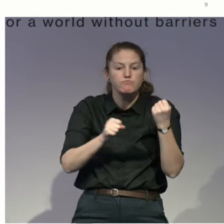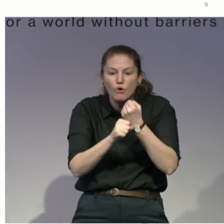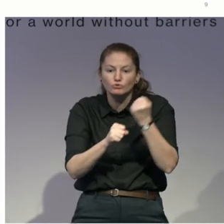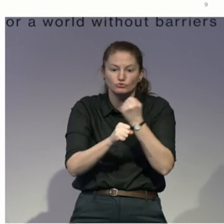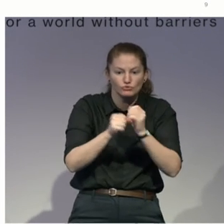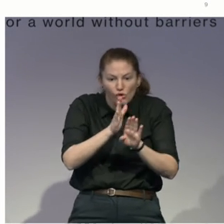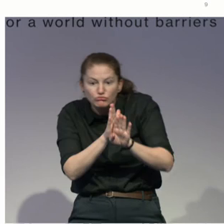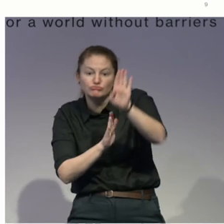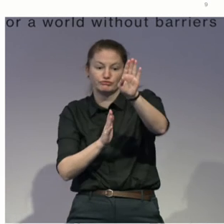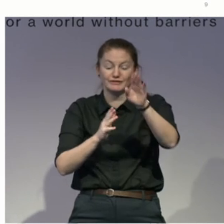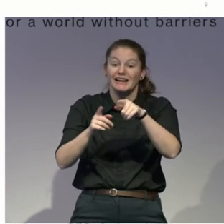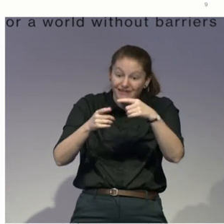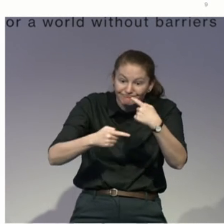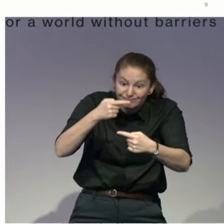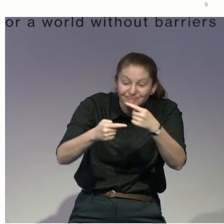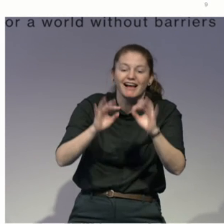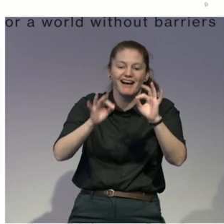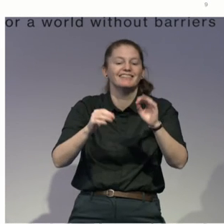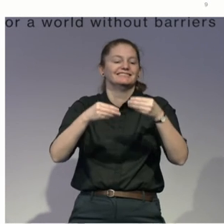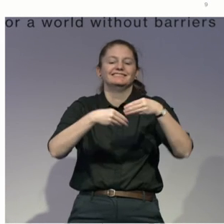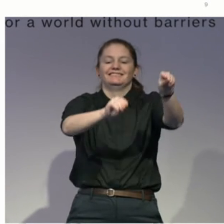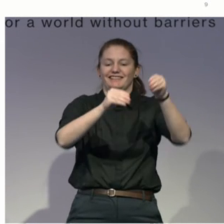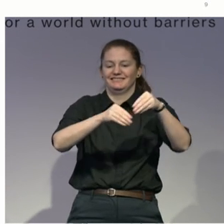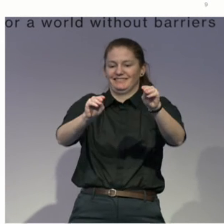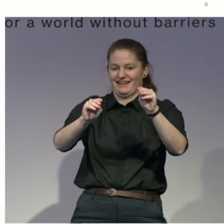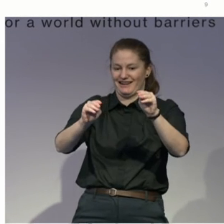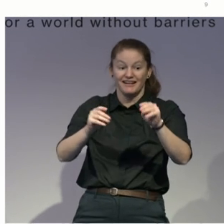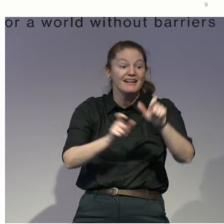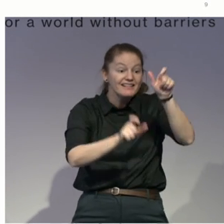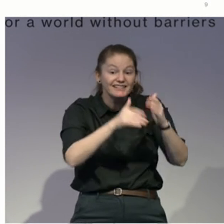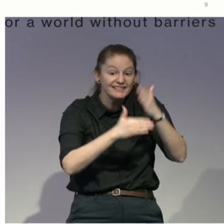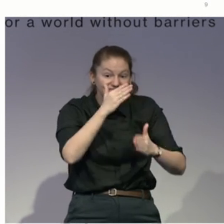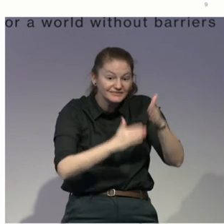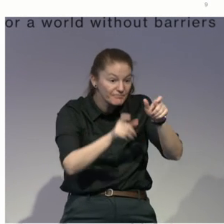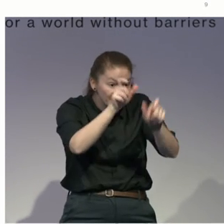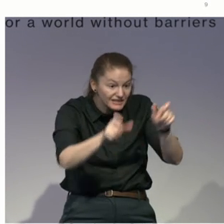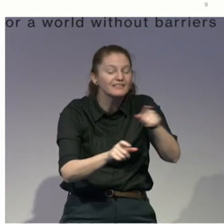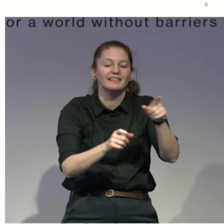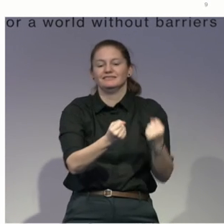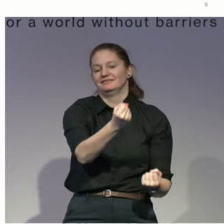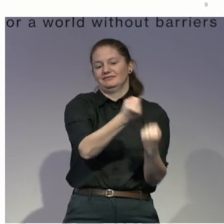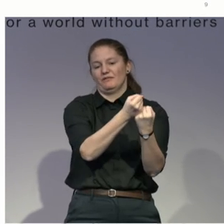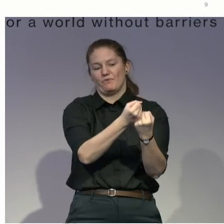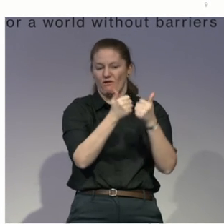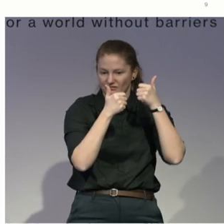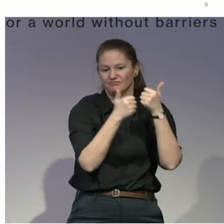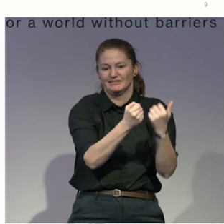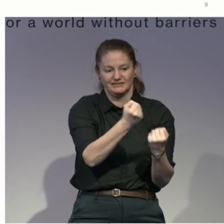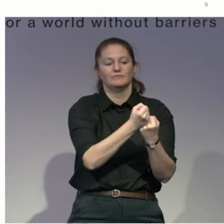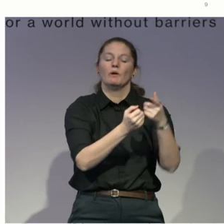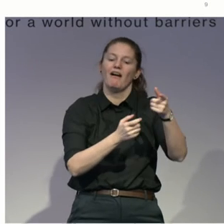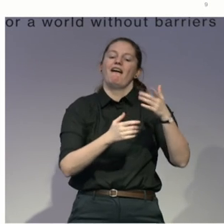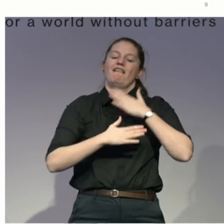and continue to benefit local persons with disabilities. And at the same time, we also engage government agencies to